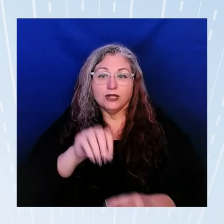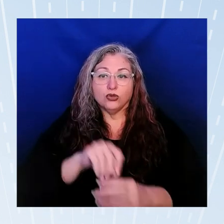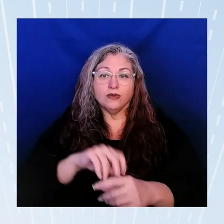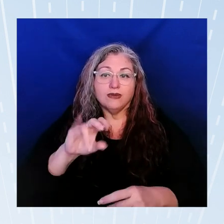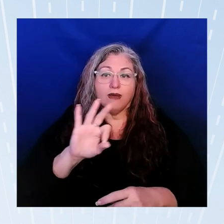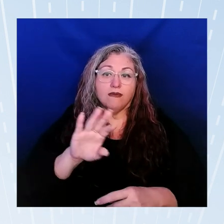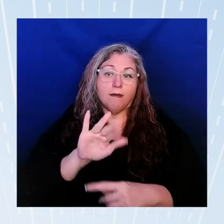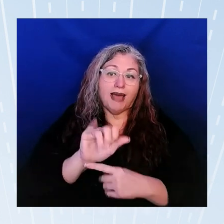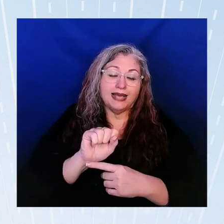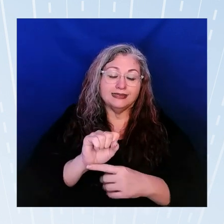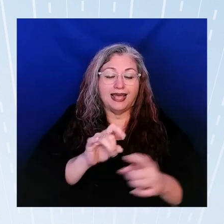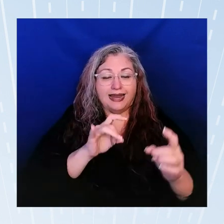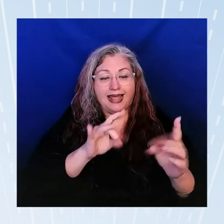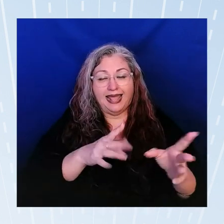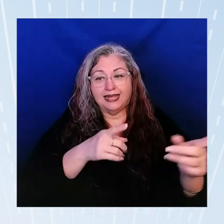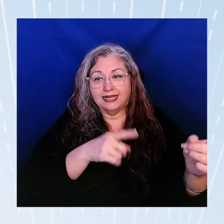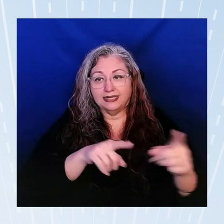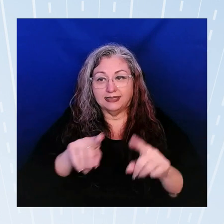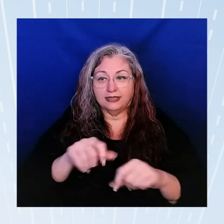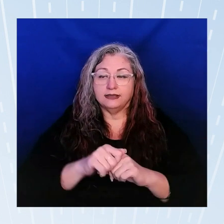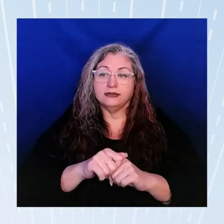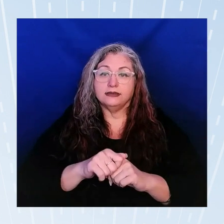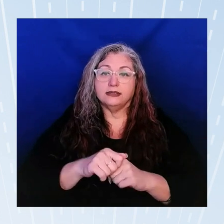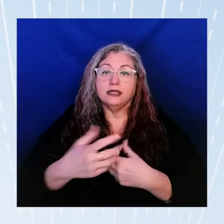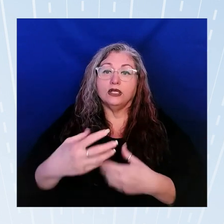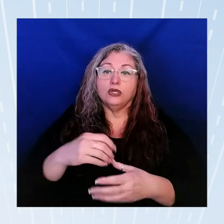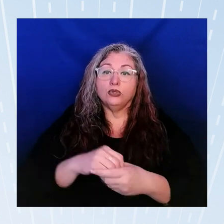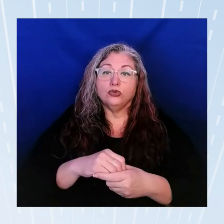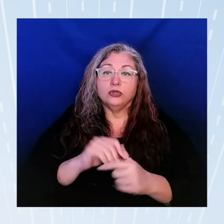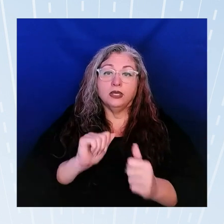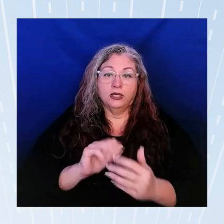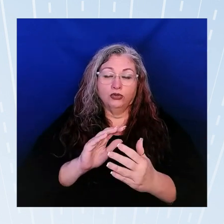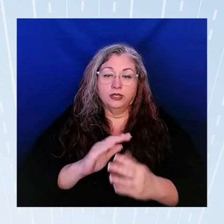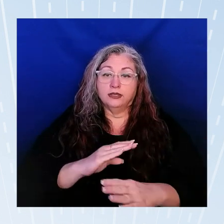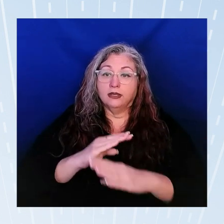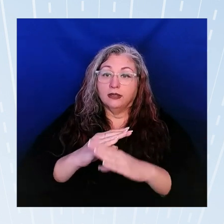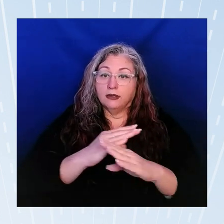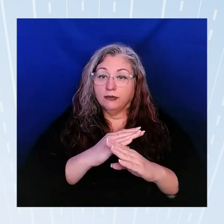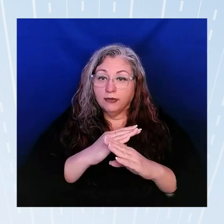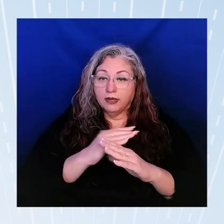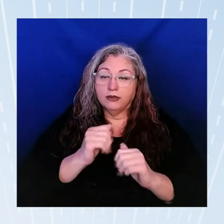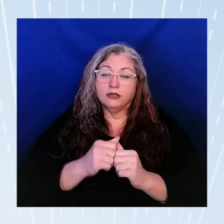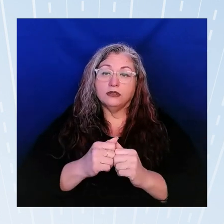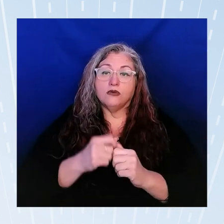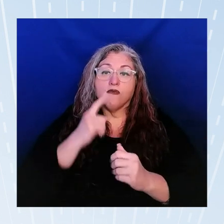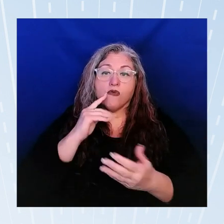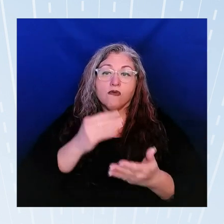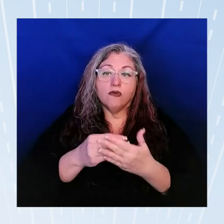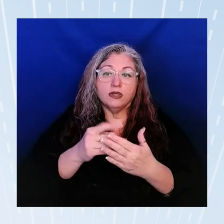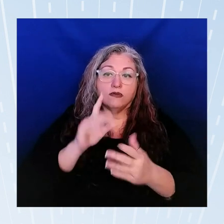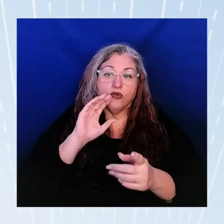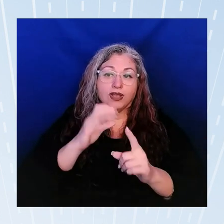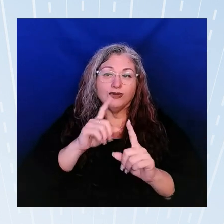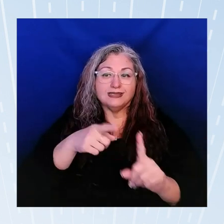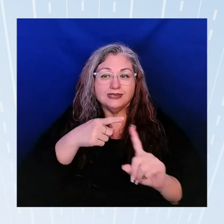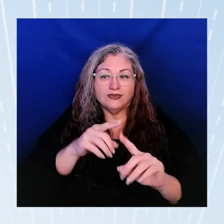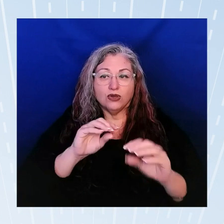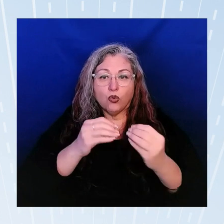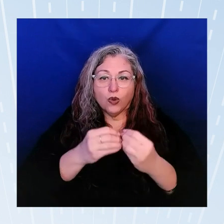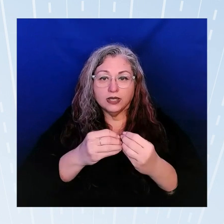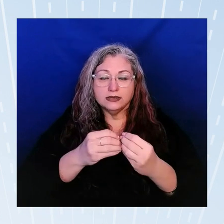bias and hate incidents this includes addressing barriers to funding for culturally specific organizations